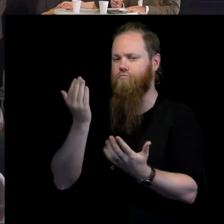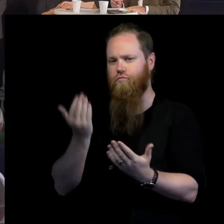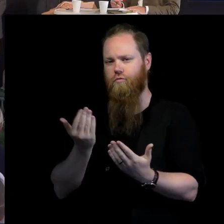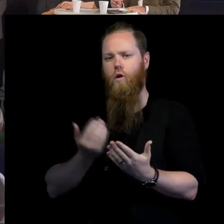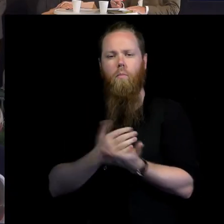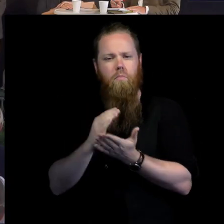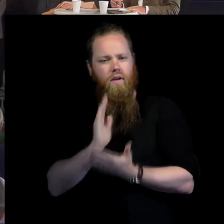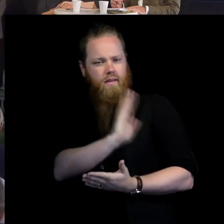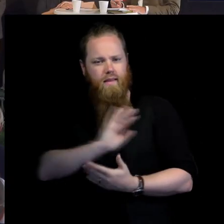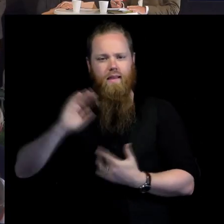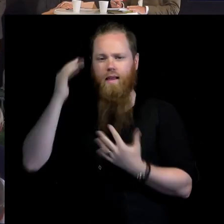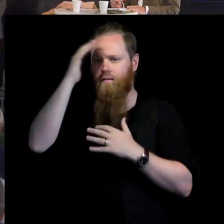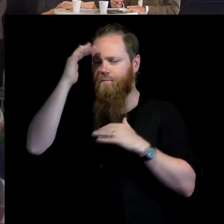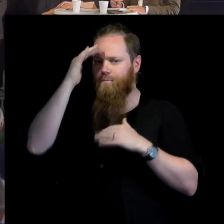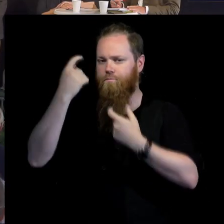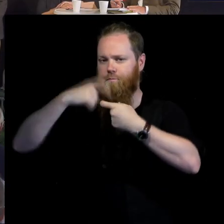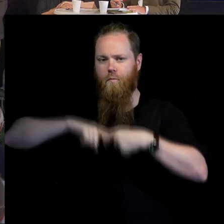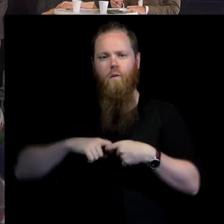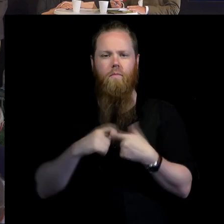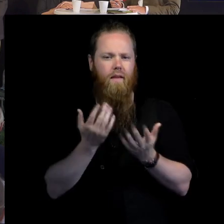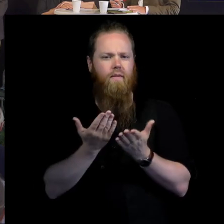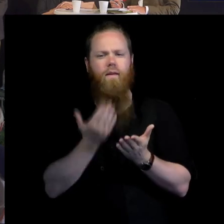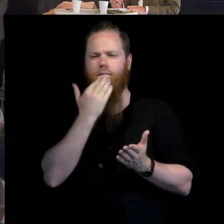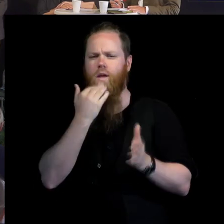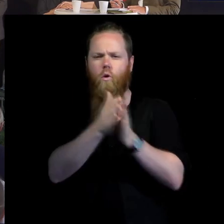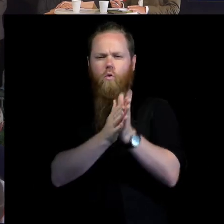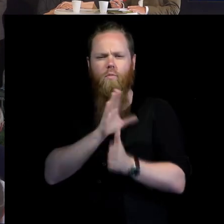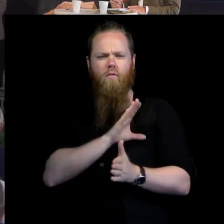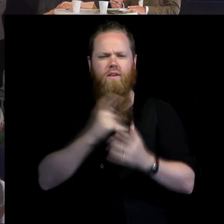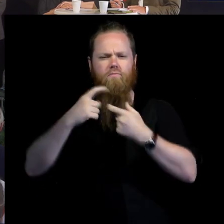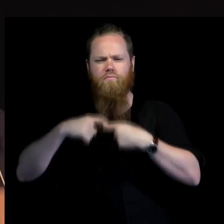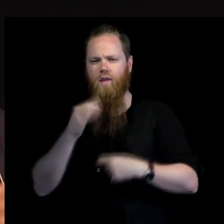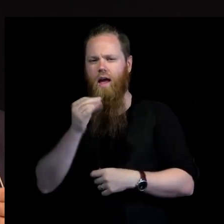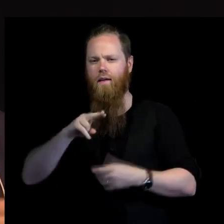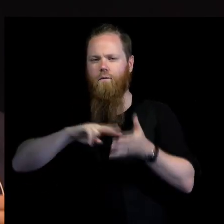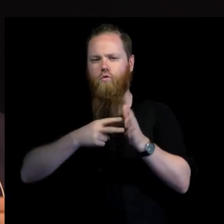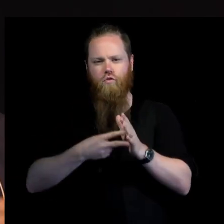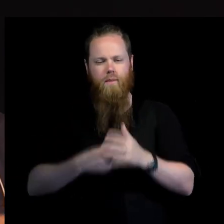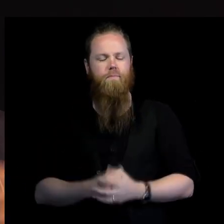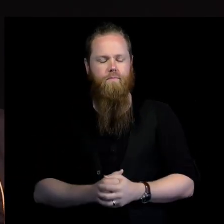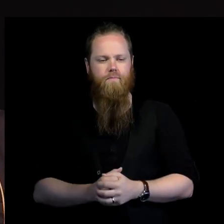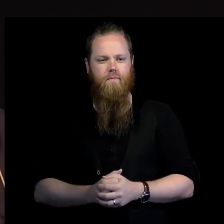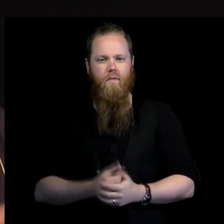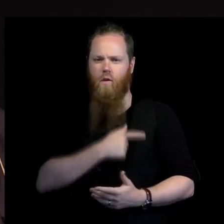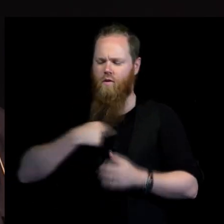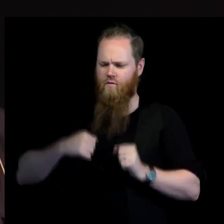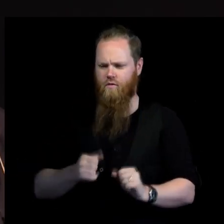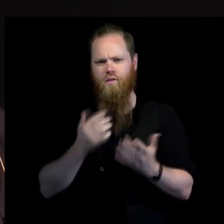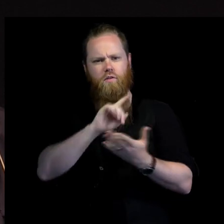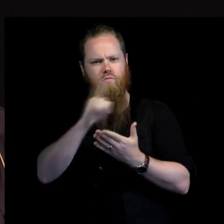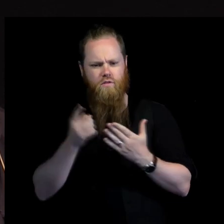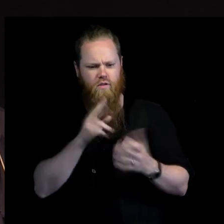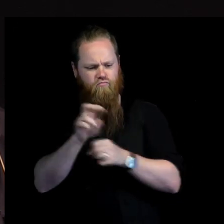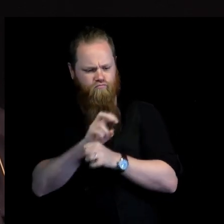on challenges to the UN system and then we will revise and try to approach this from the the